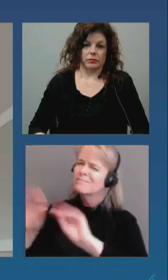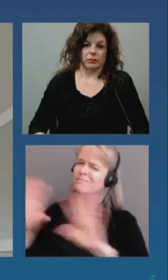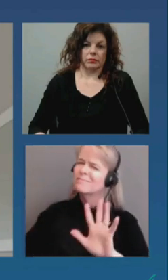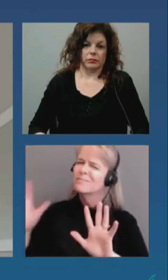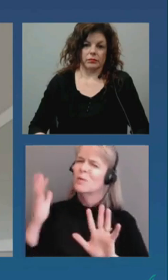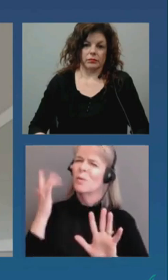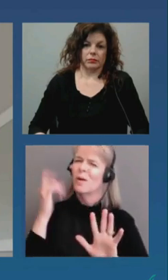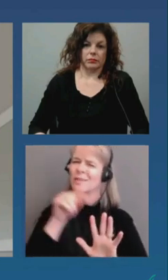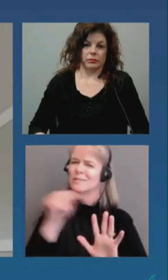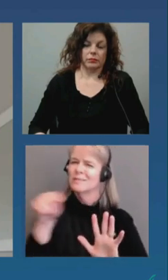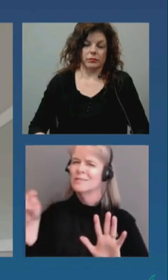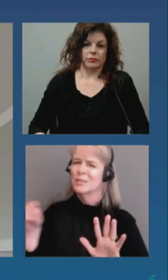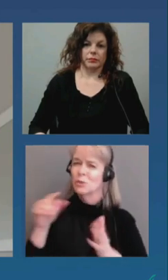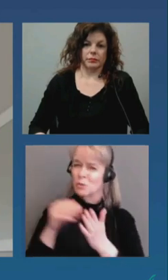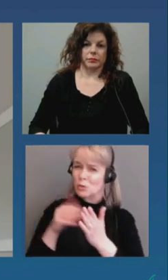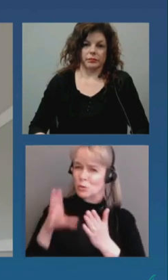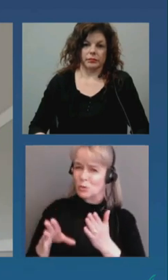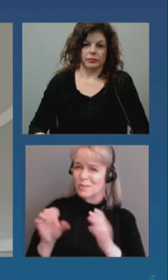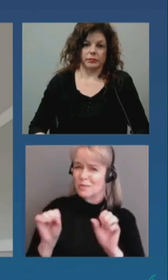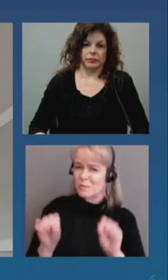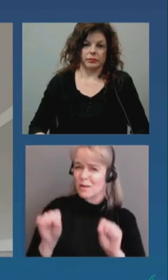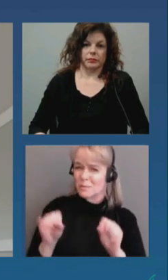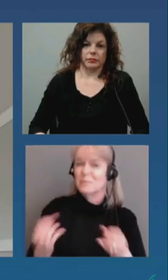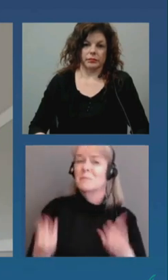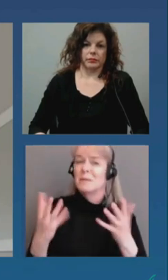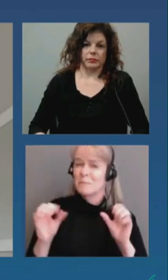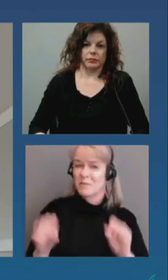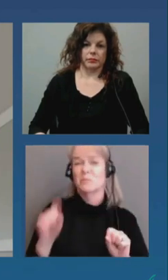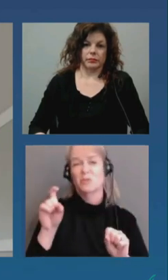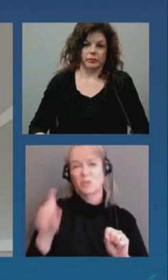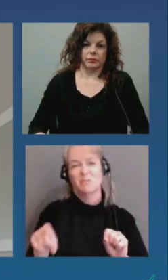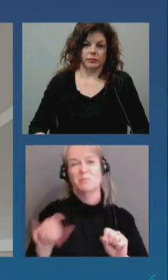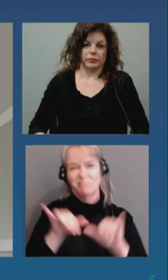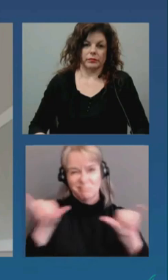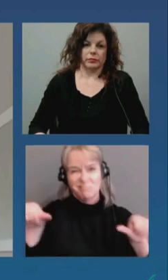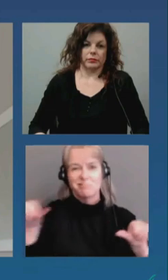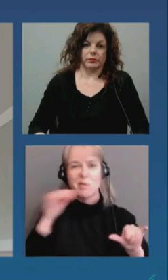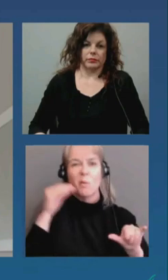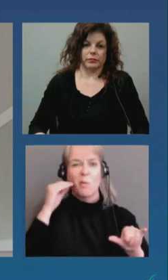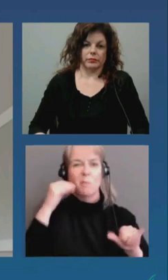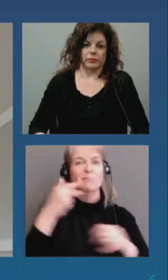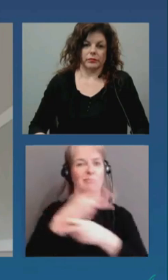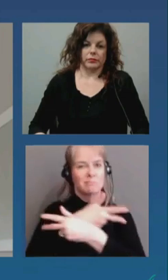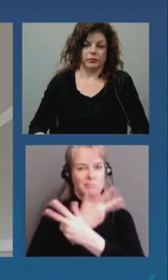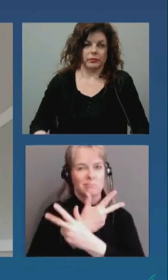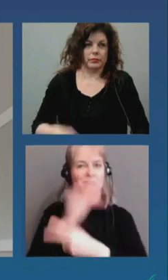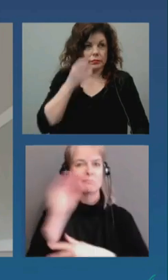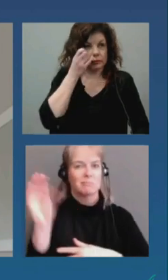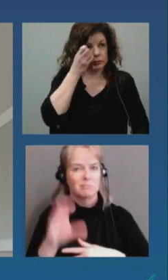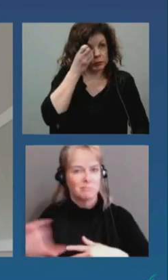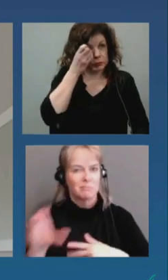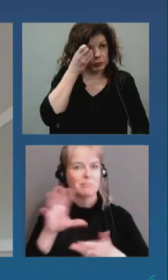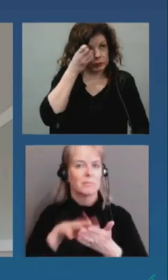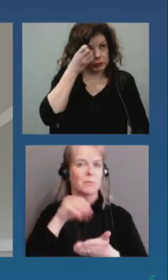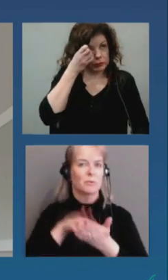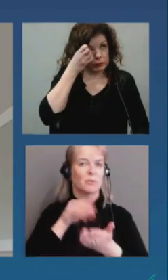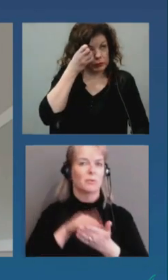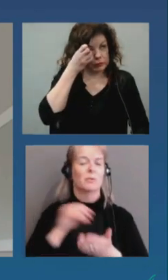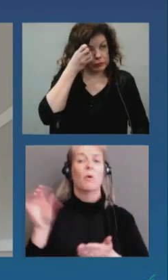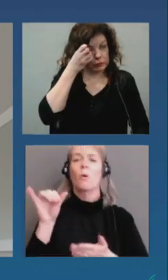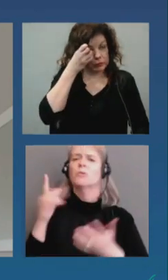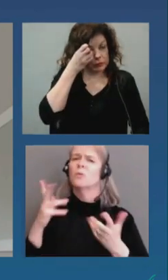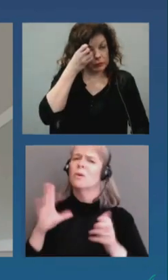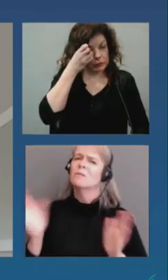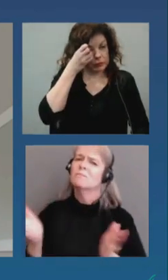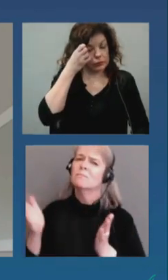possible should be participating in virtual learning and to improve the enforcement provisions under the Reopening